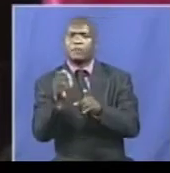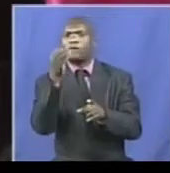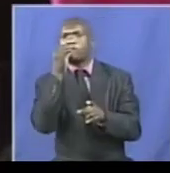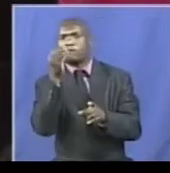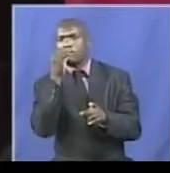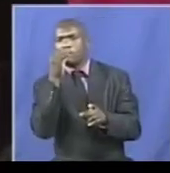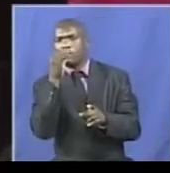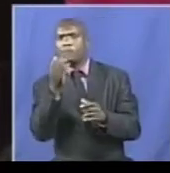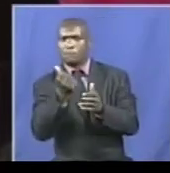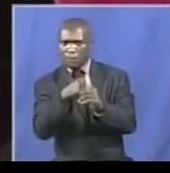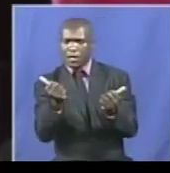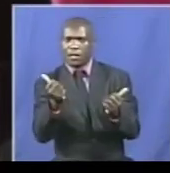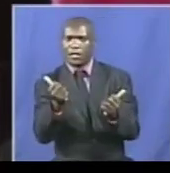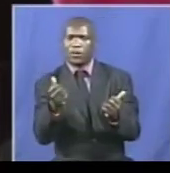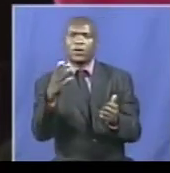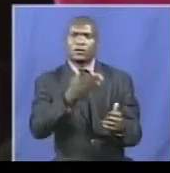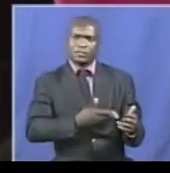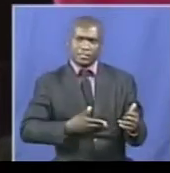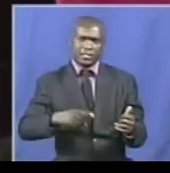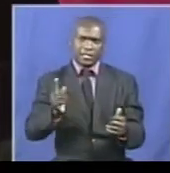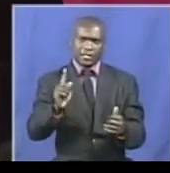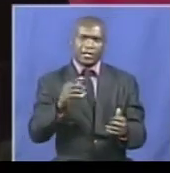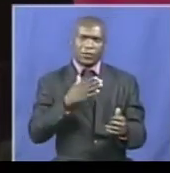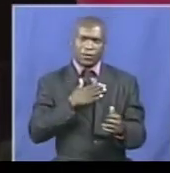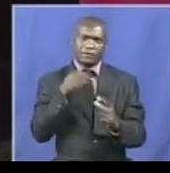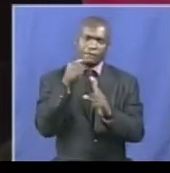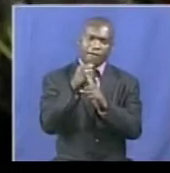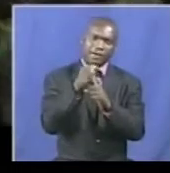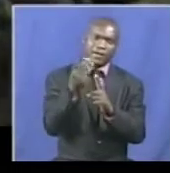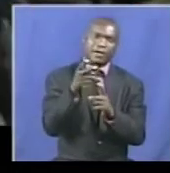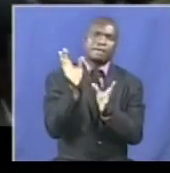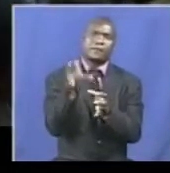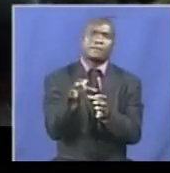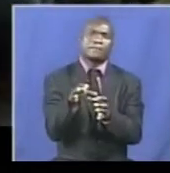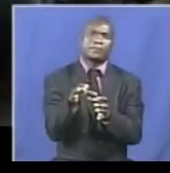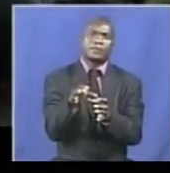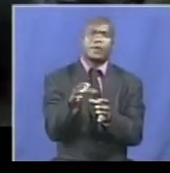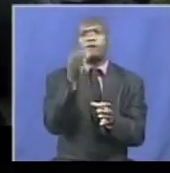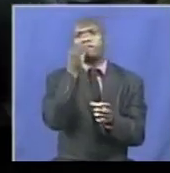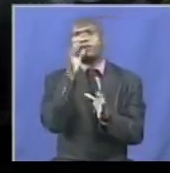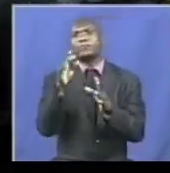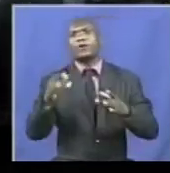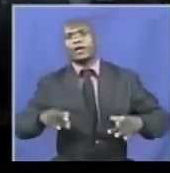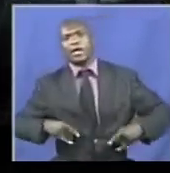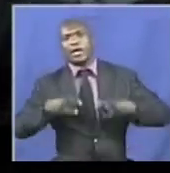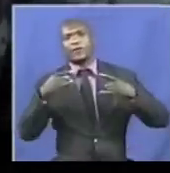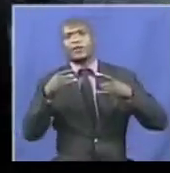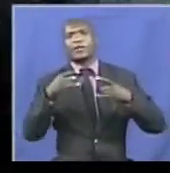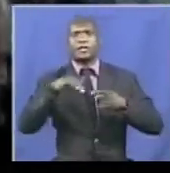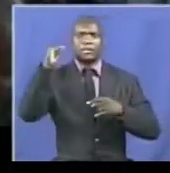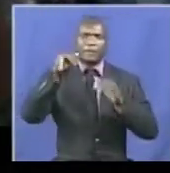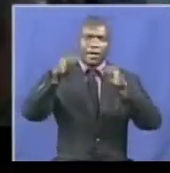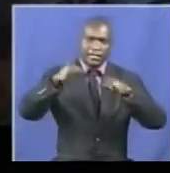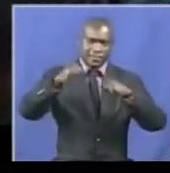-ecological regions. On food security and nutrition, the Congress resolved to